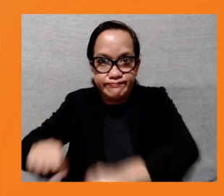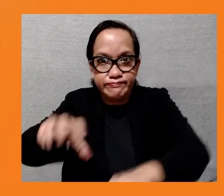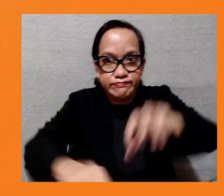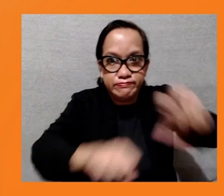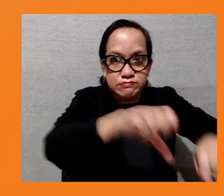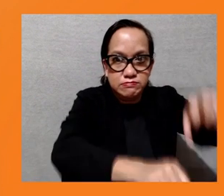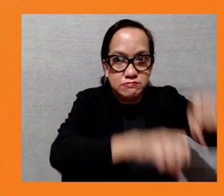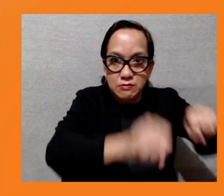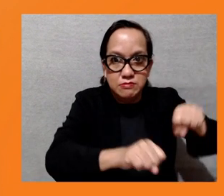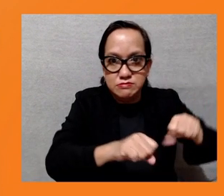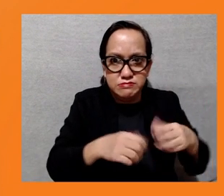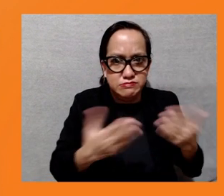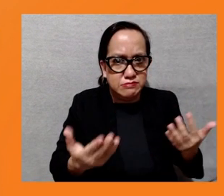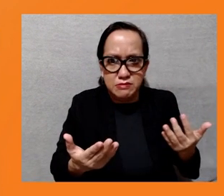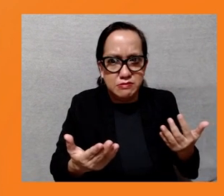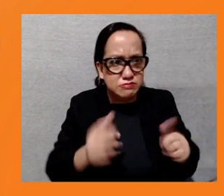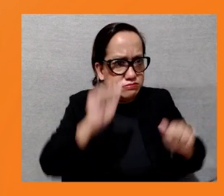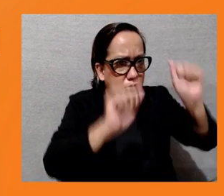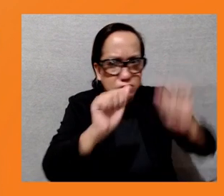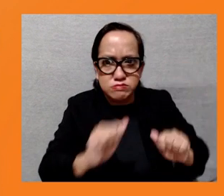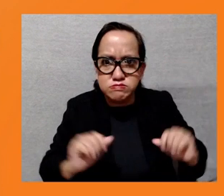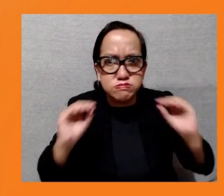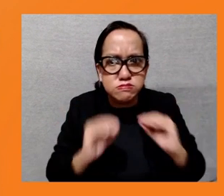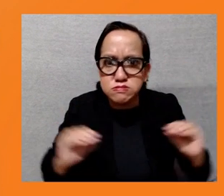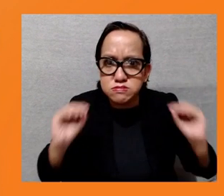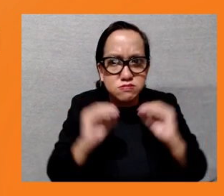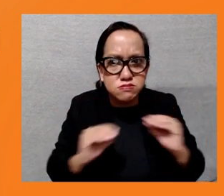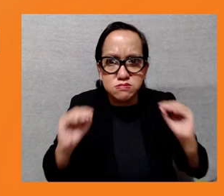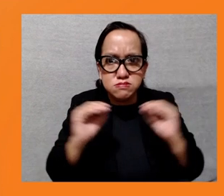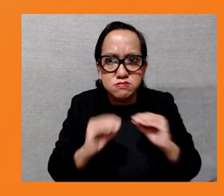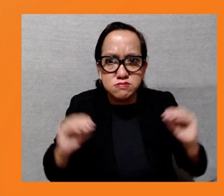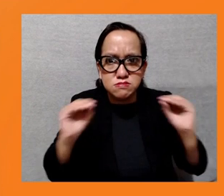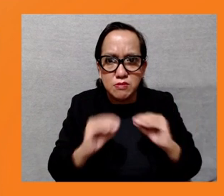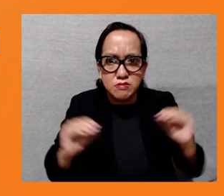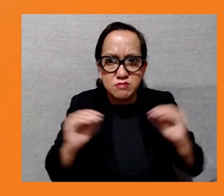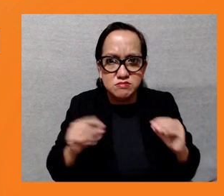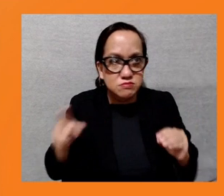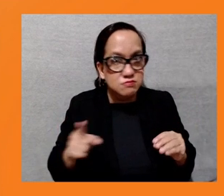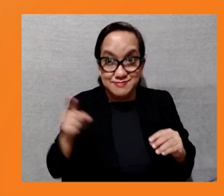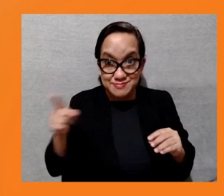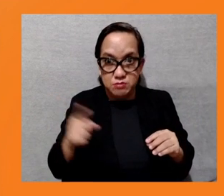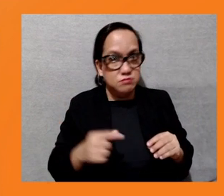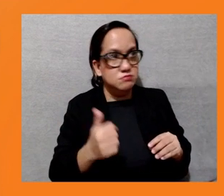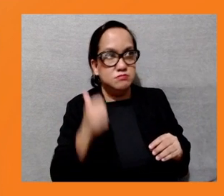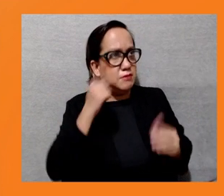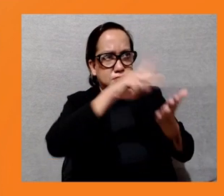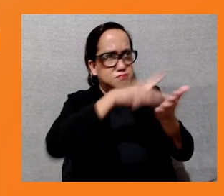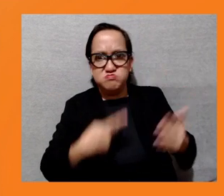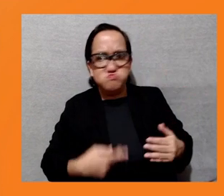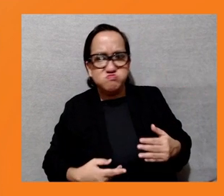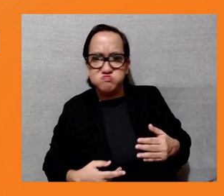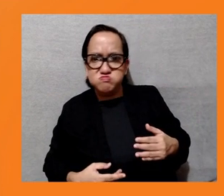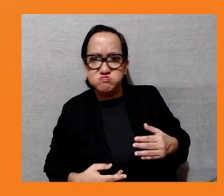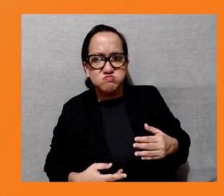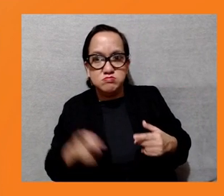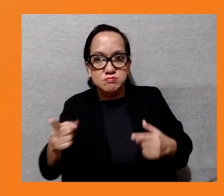none of the owners express any interest in compensation in kind, which is totally false. So, the issues of the affected